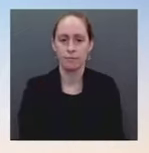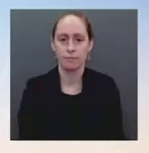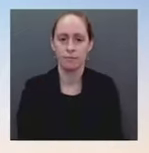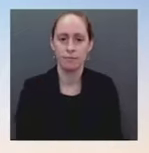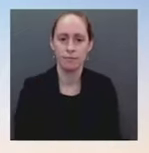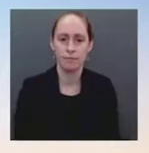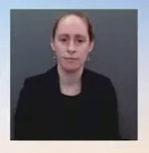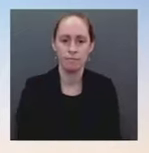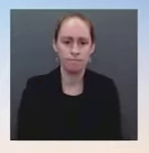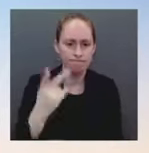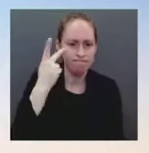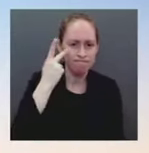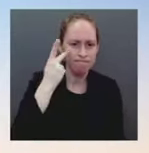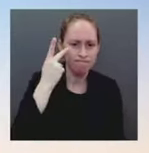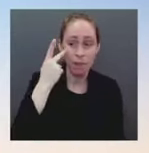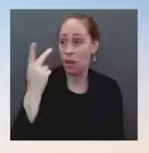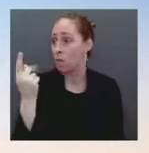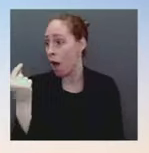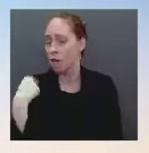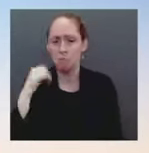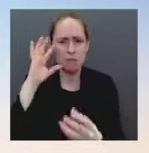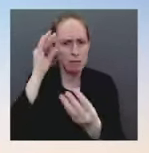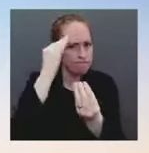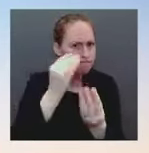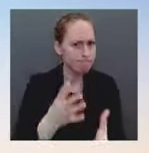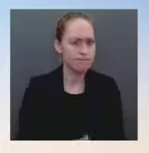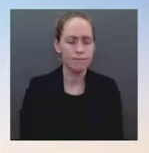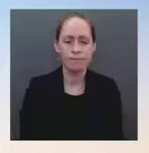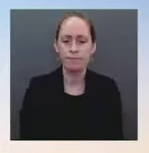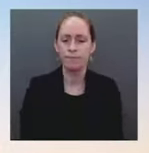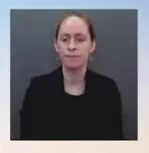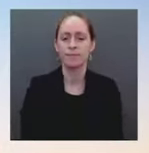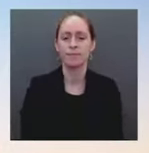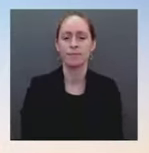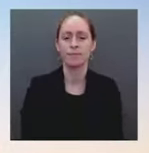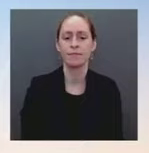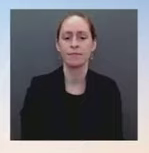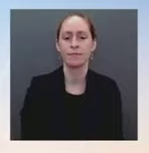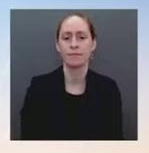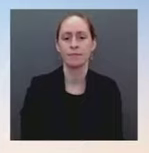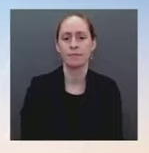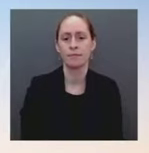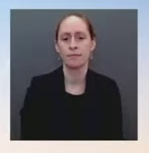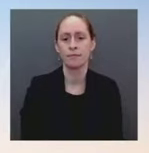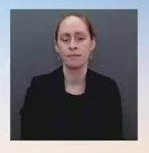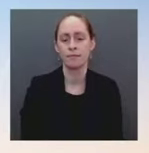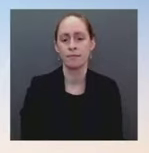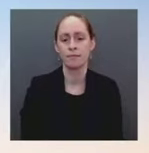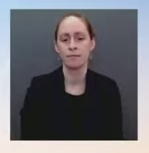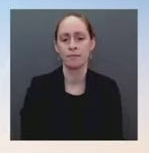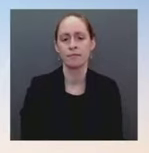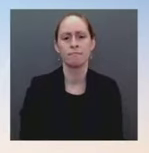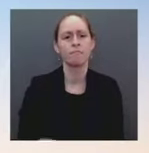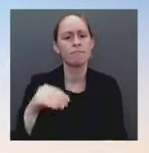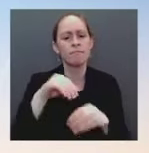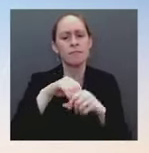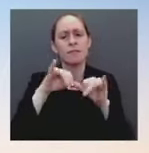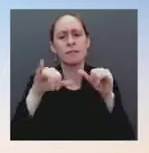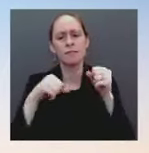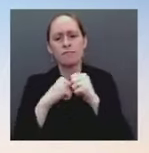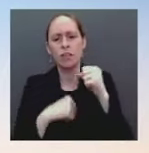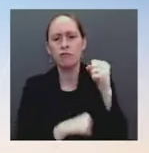On infrastructure, on the topic of the skybook, I actually just did a report in the state I cover of California,